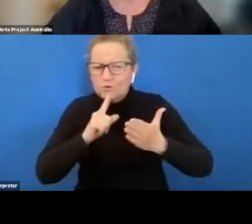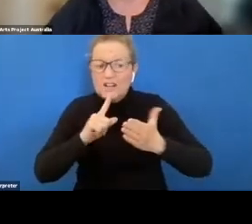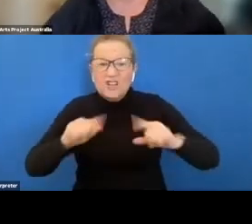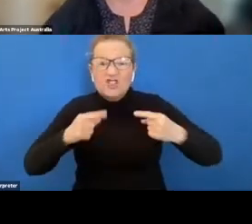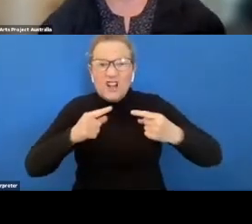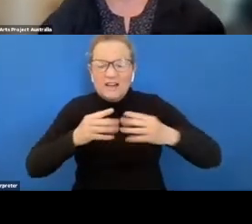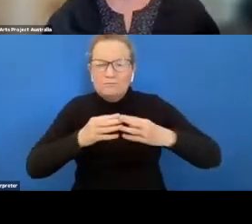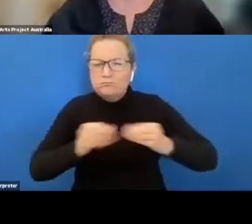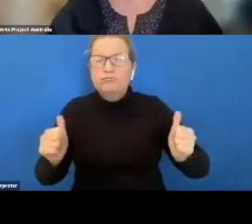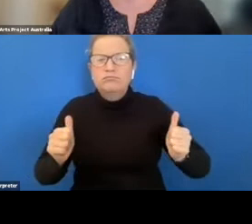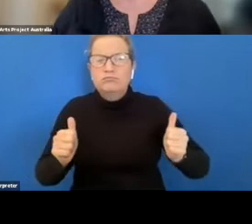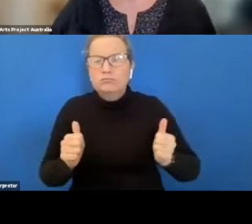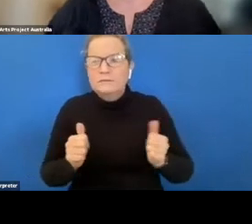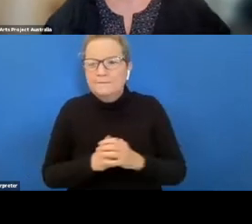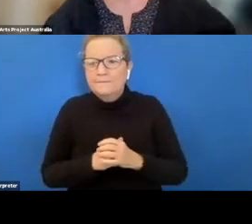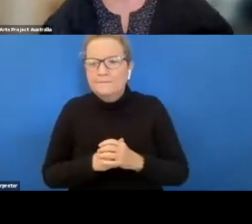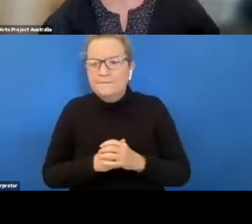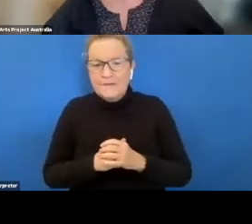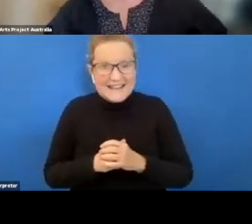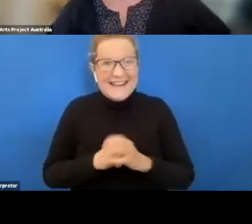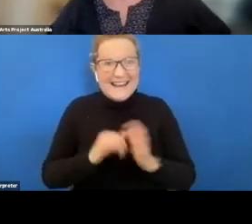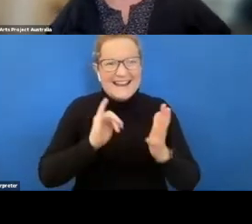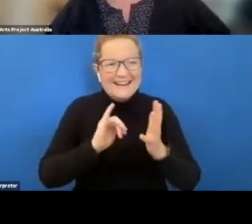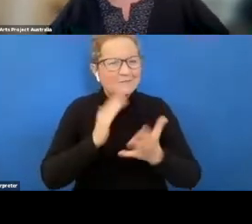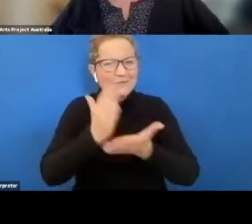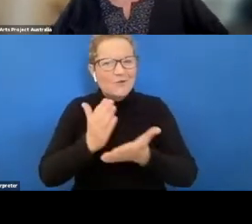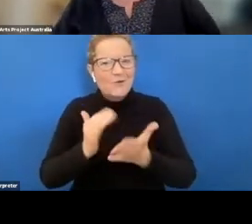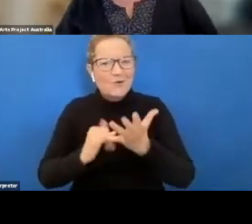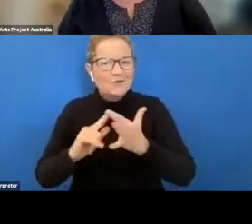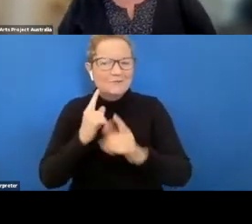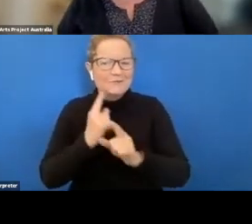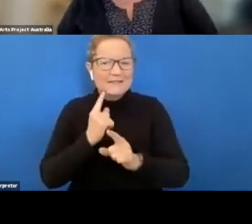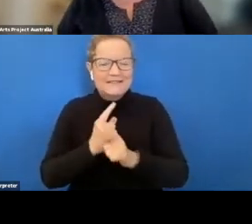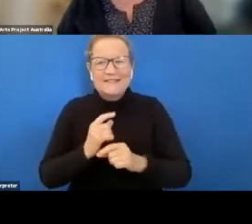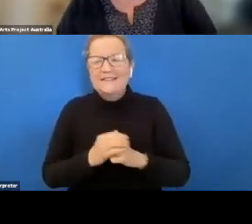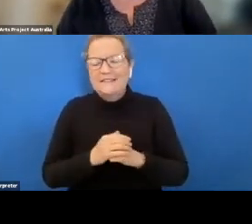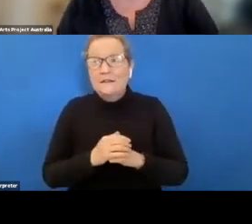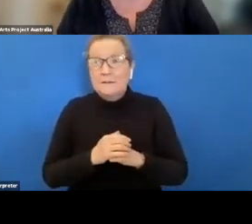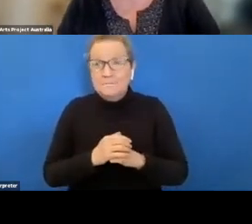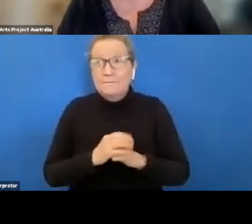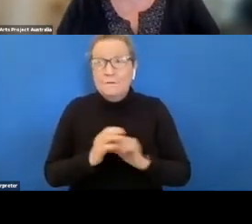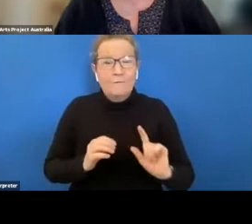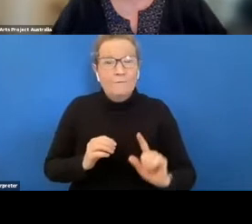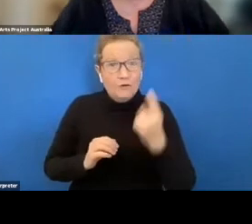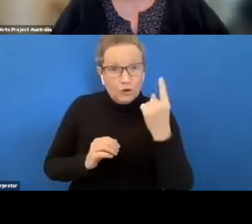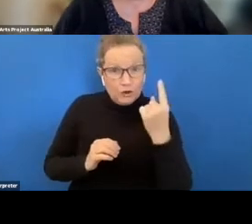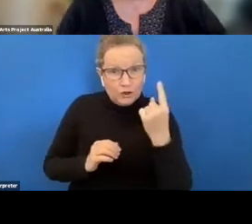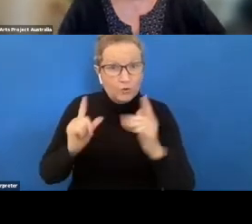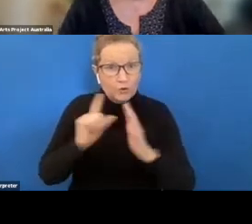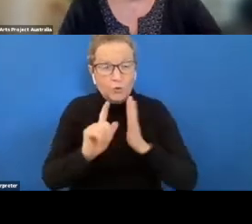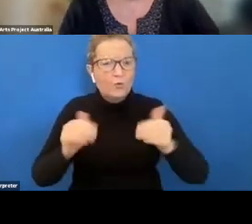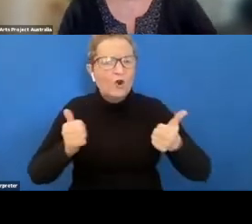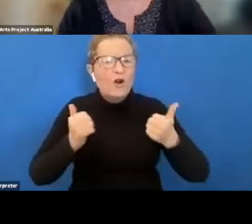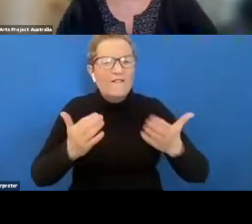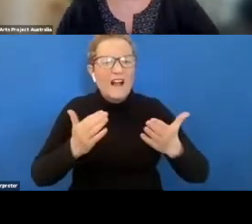face sure um i guess the first thing that we do is we offer a dynamic creative